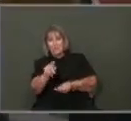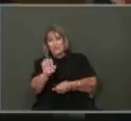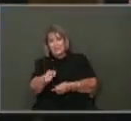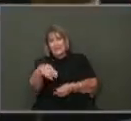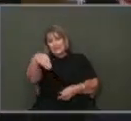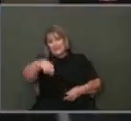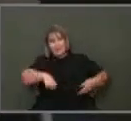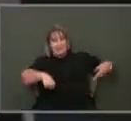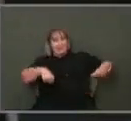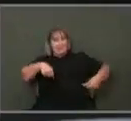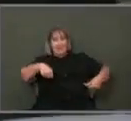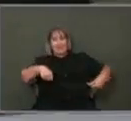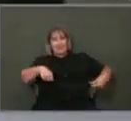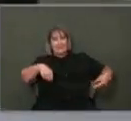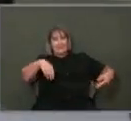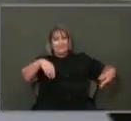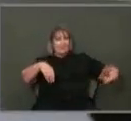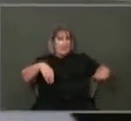You do that, sir, not me.